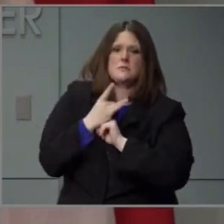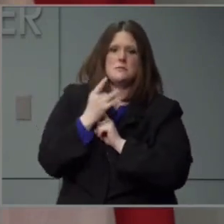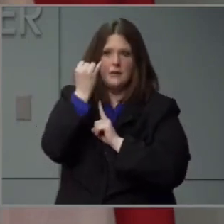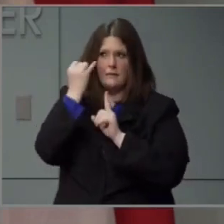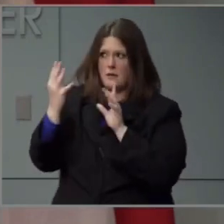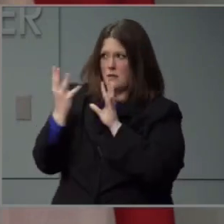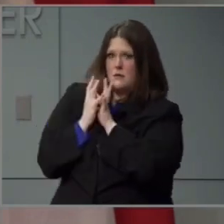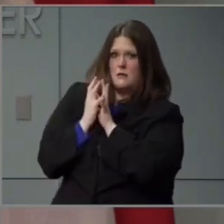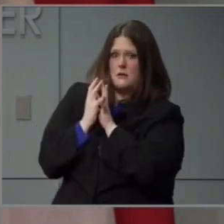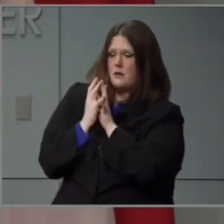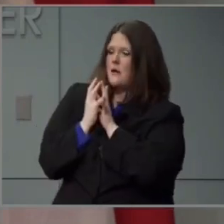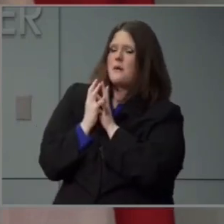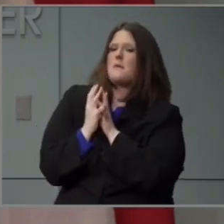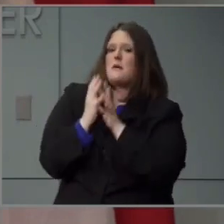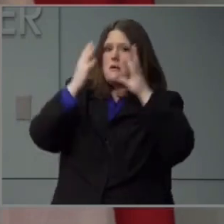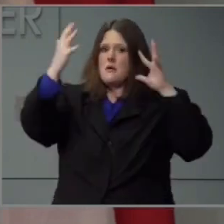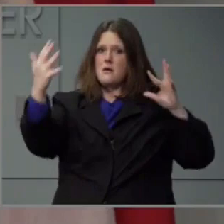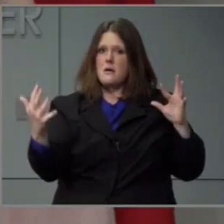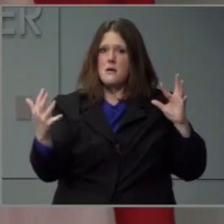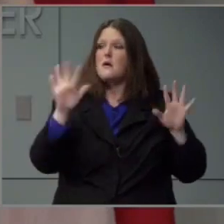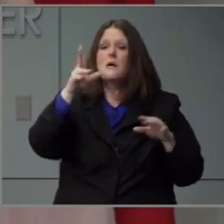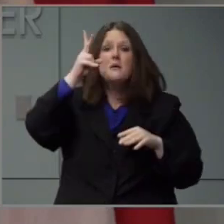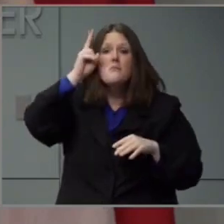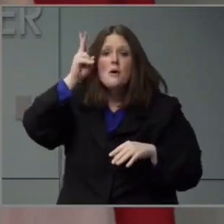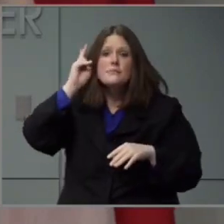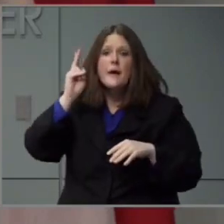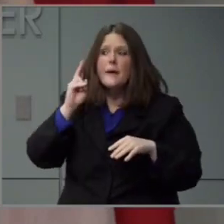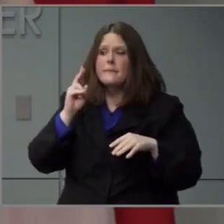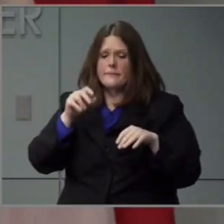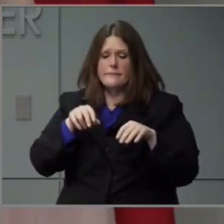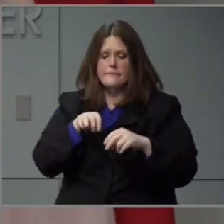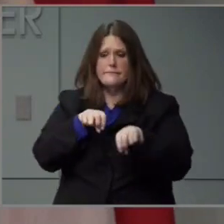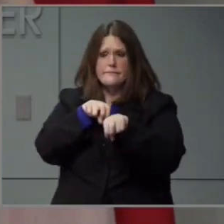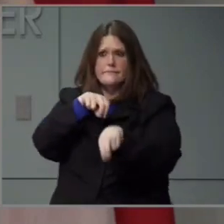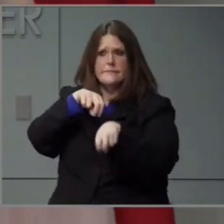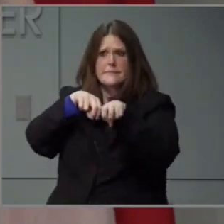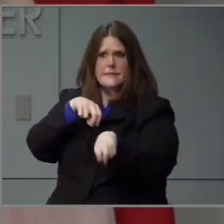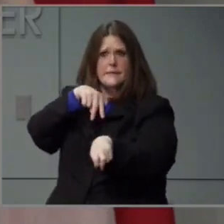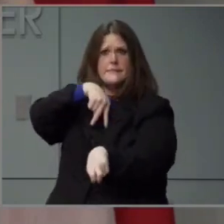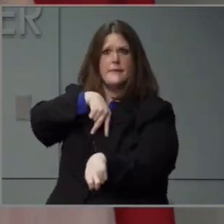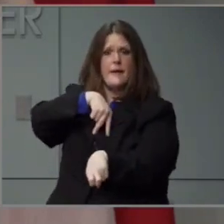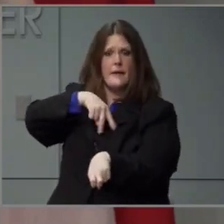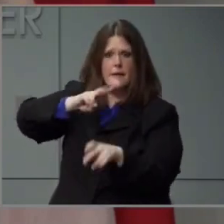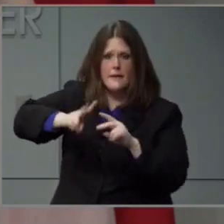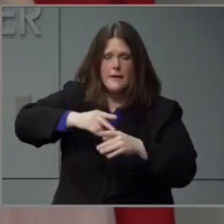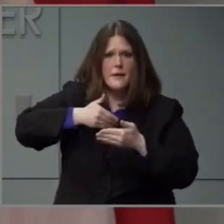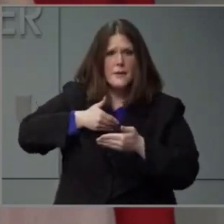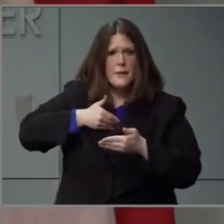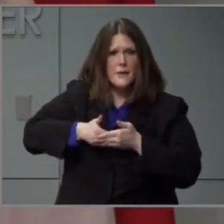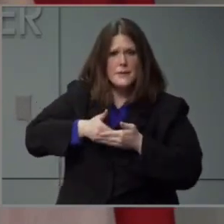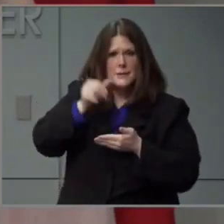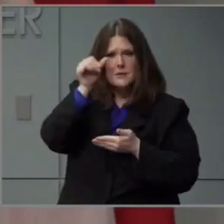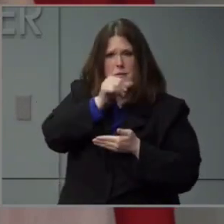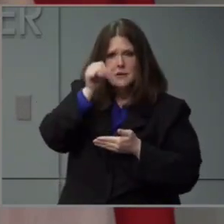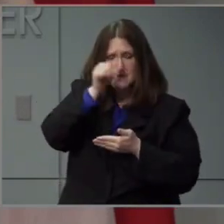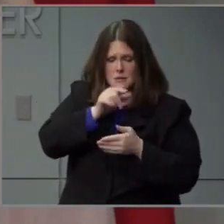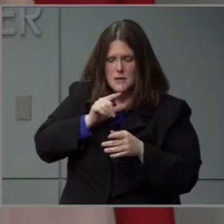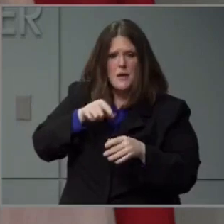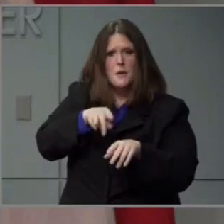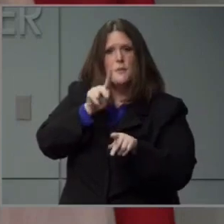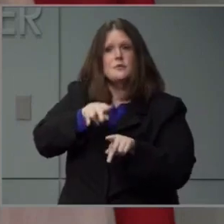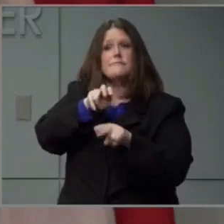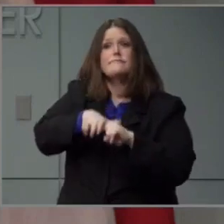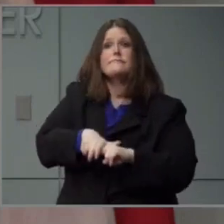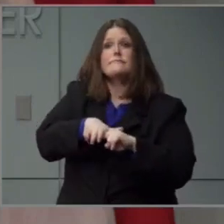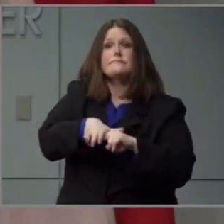time and by nature of a salon and a barber shop obviously that that is a you are sitting down for a longer period of time and folks